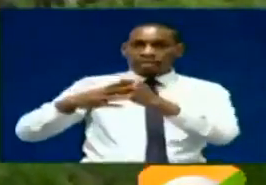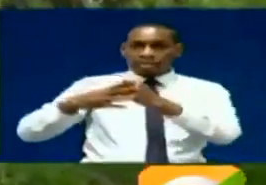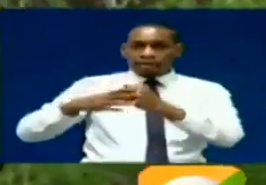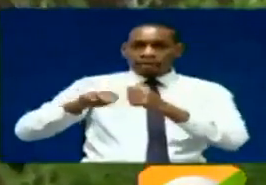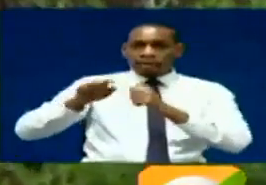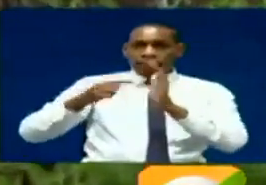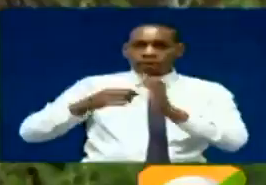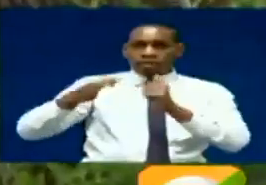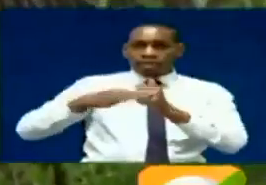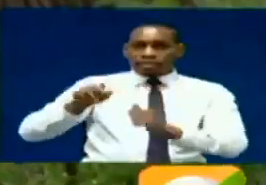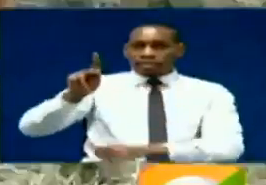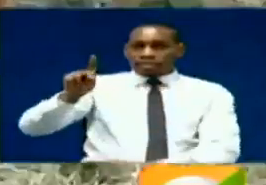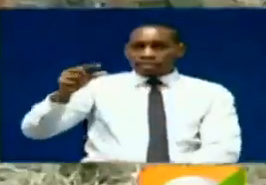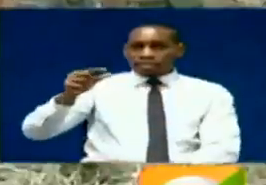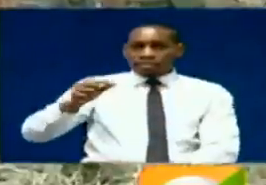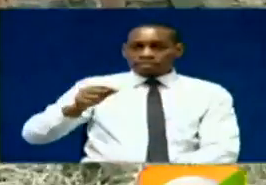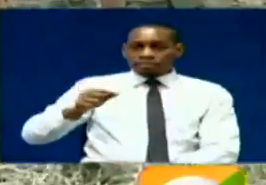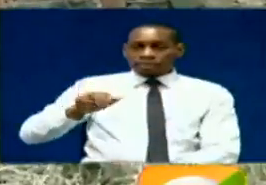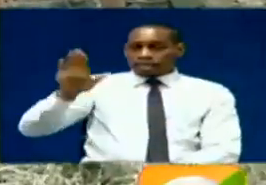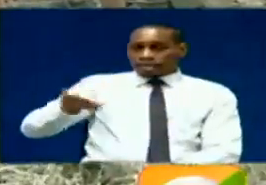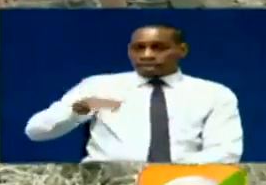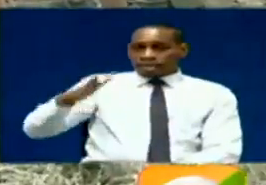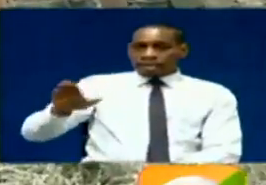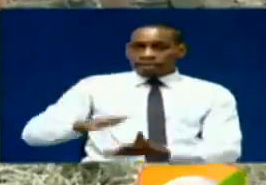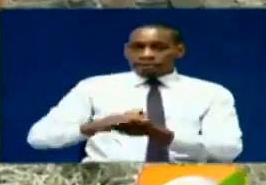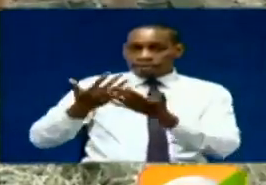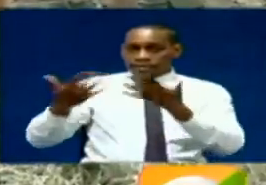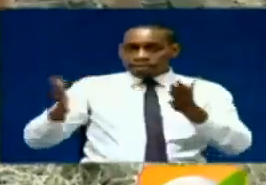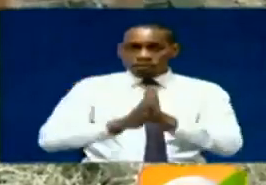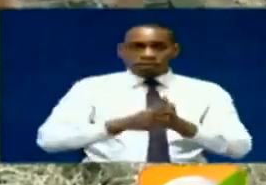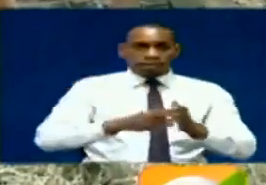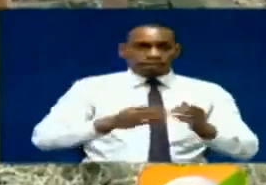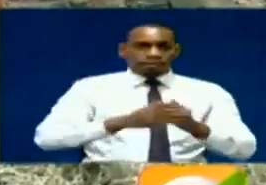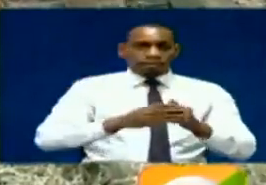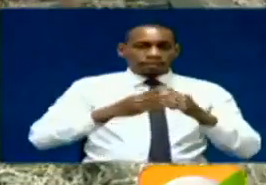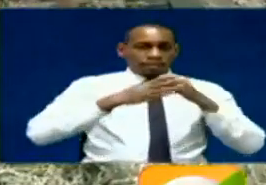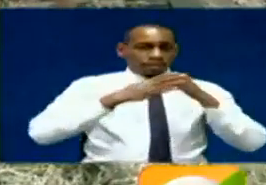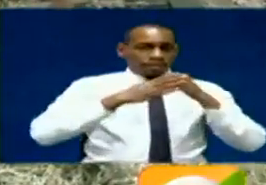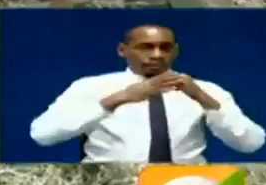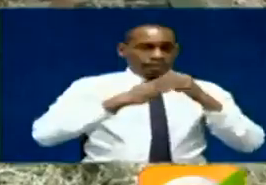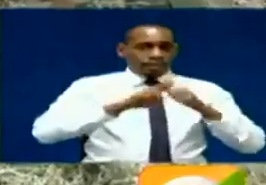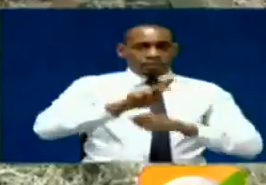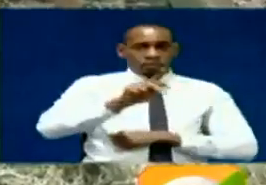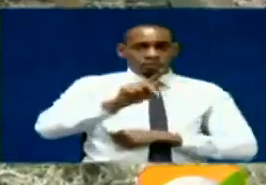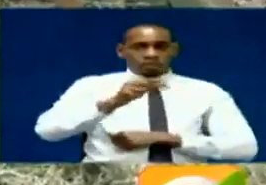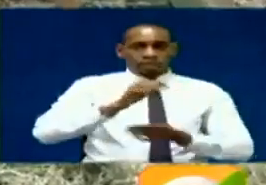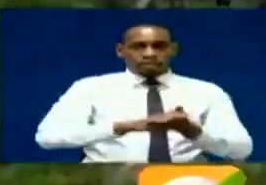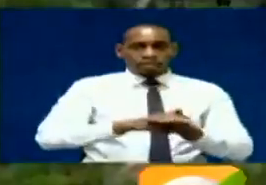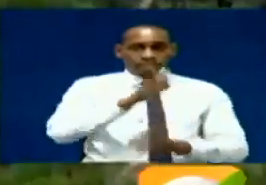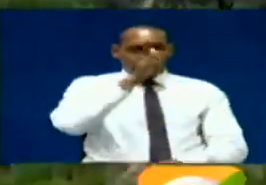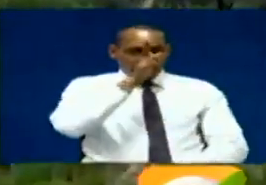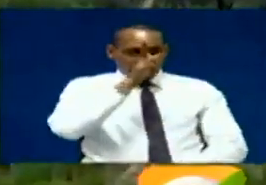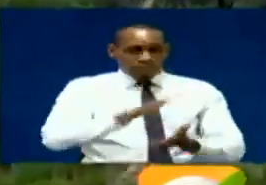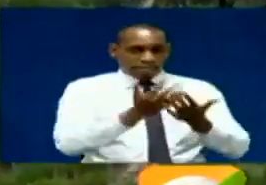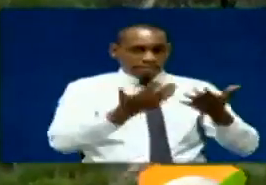.82 kilograms of ivory and 699.02 kilograms of the rhinoceros horn in the